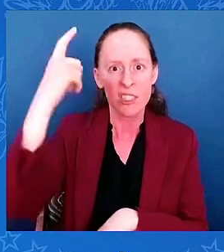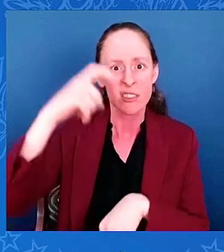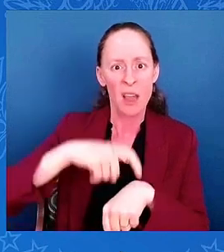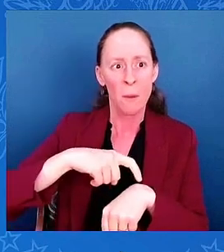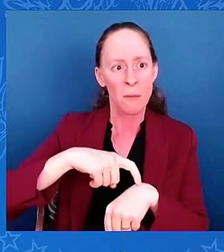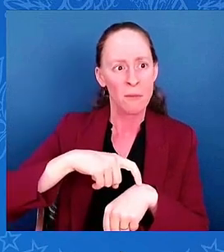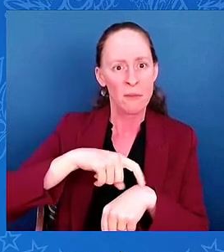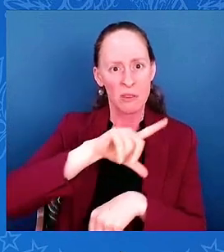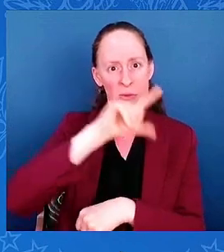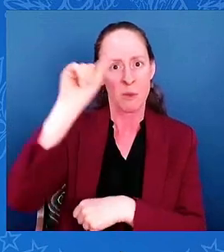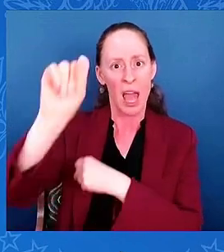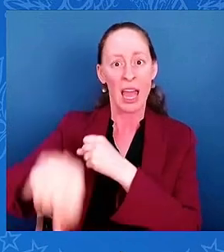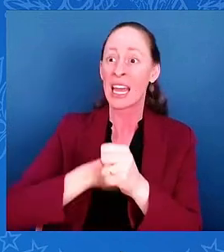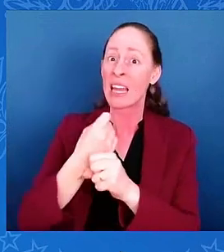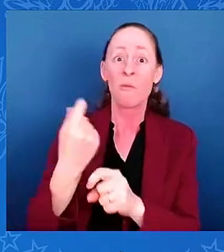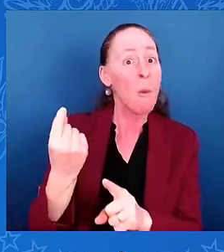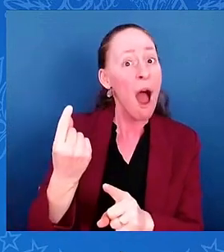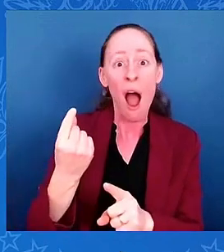I kind of like that.